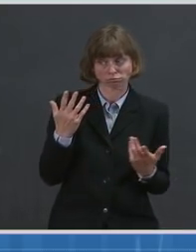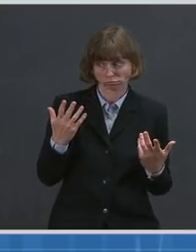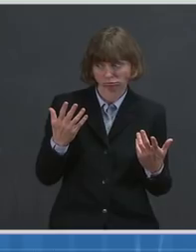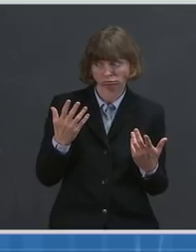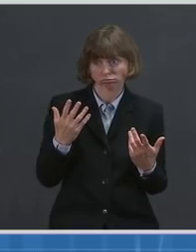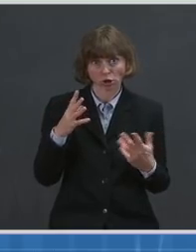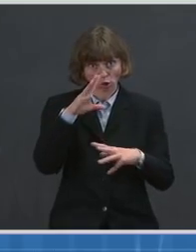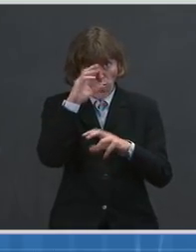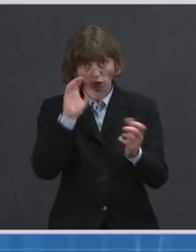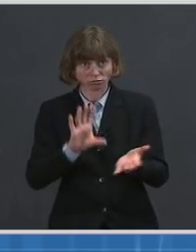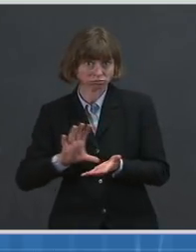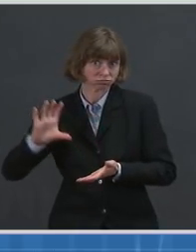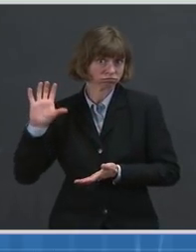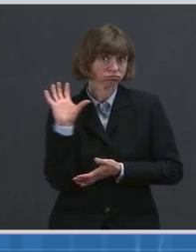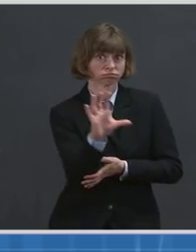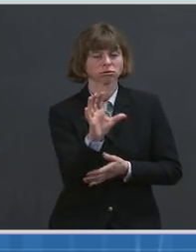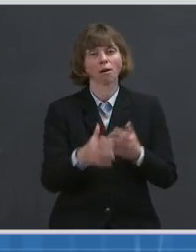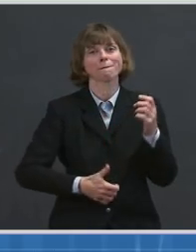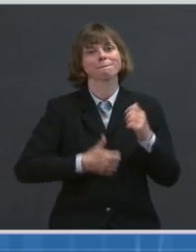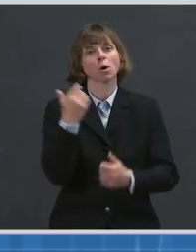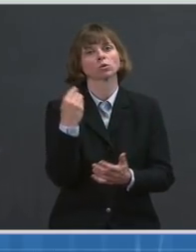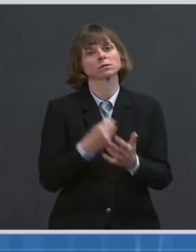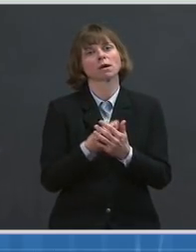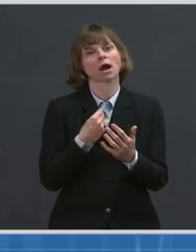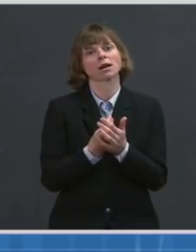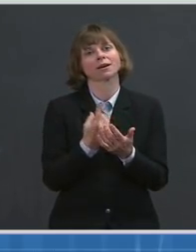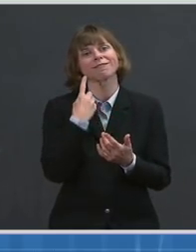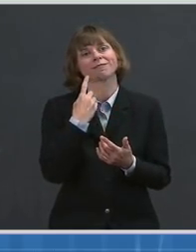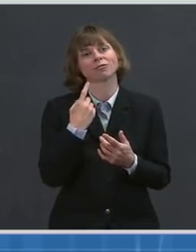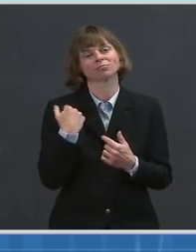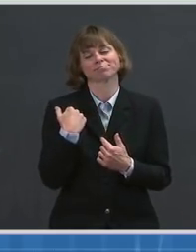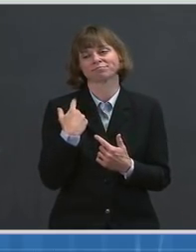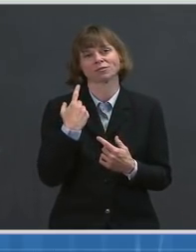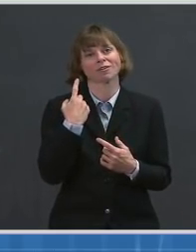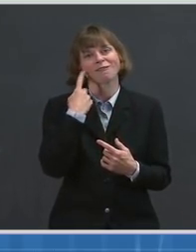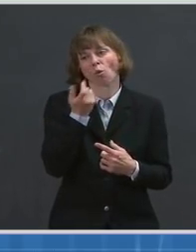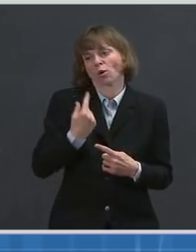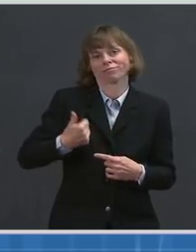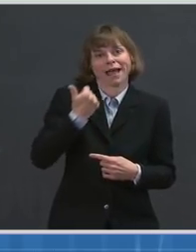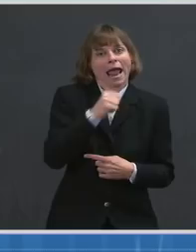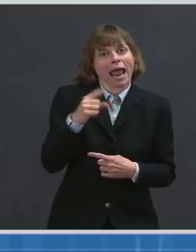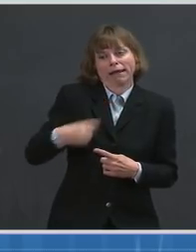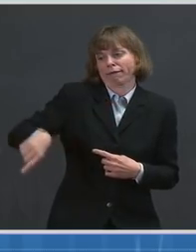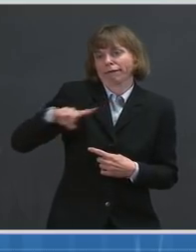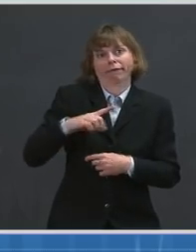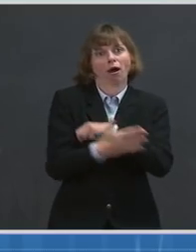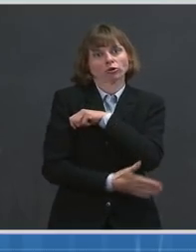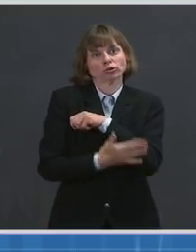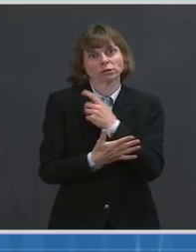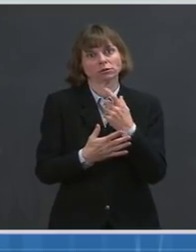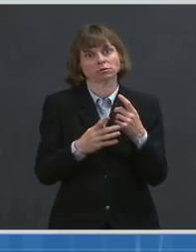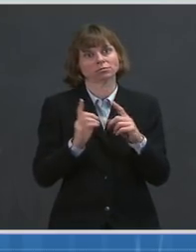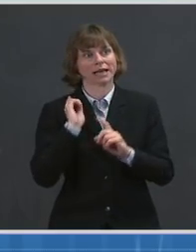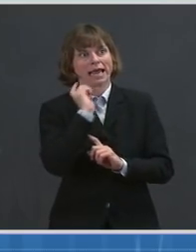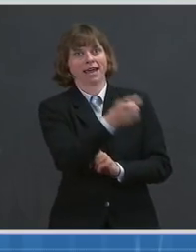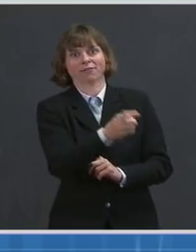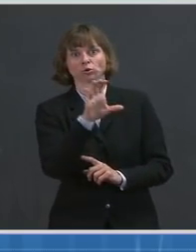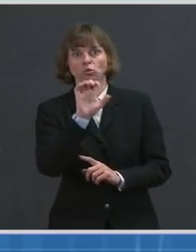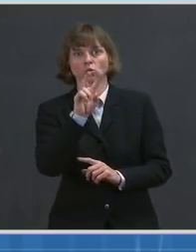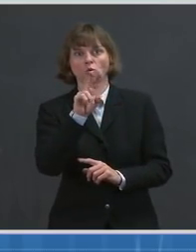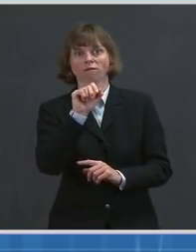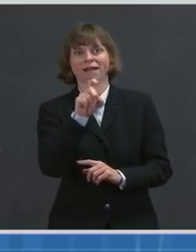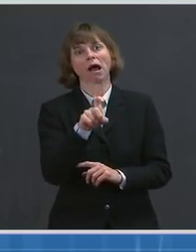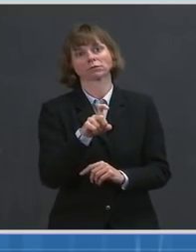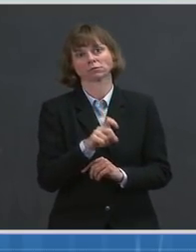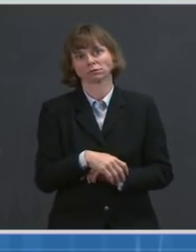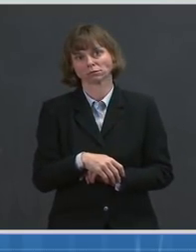most funding of any country to COVAX, over $4 billion. It's why we, the President, on